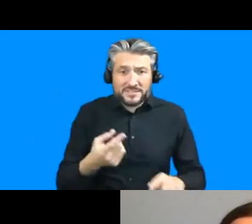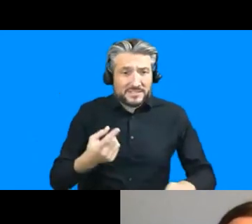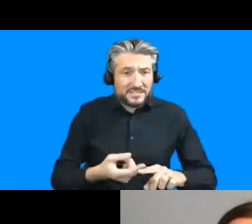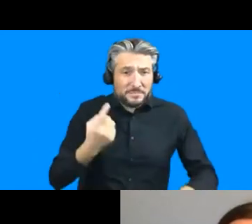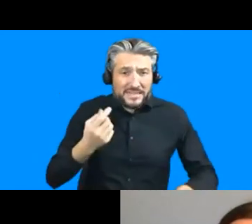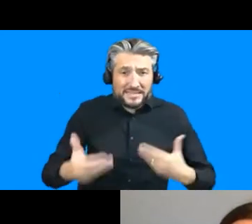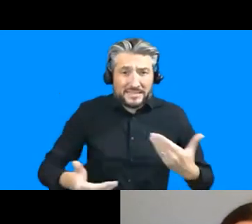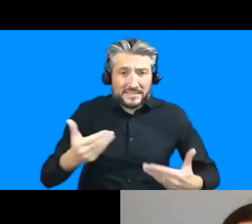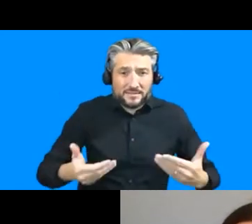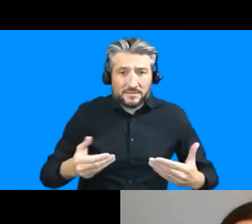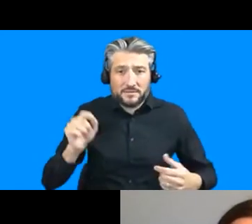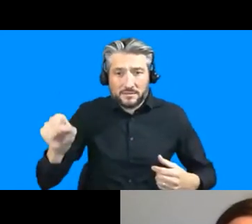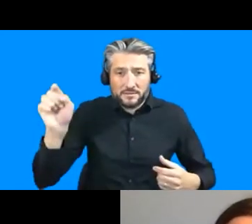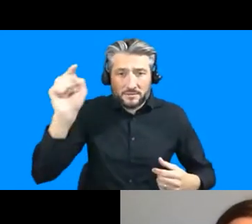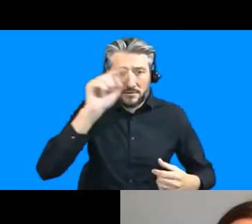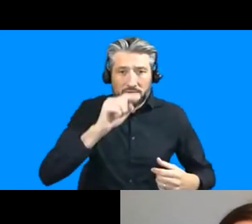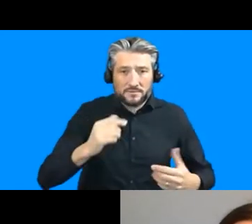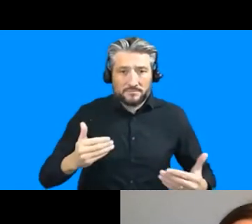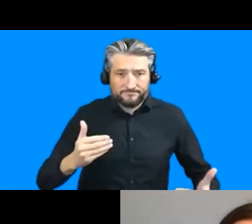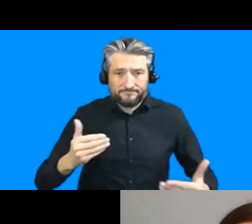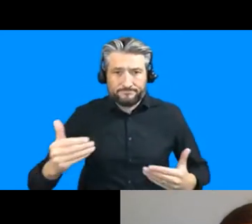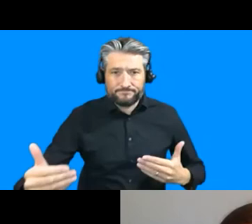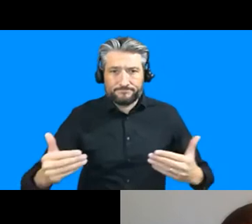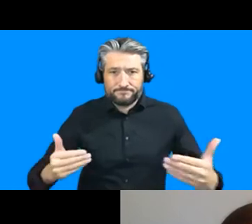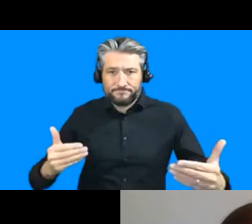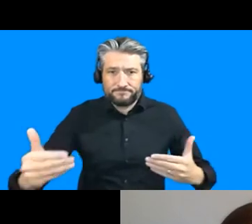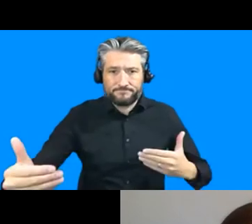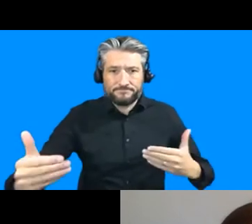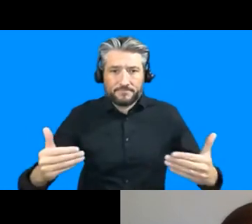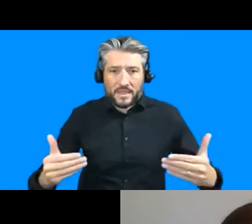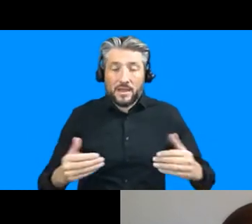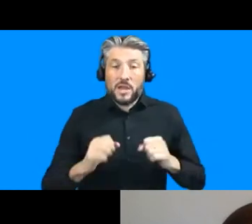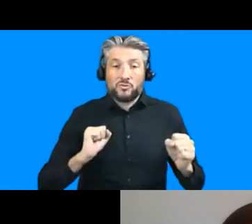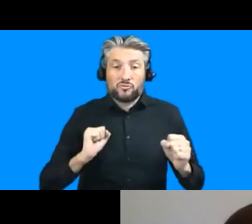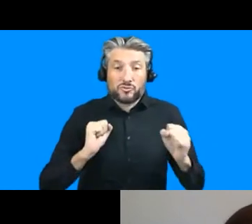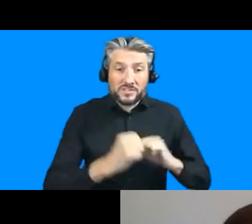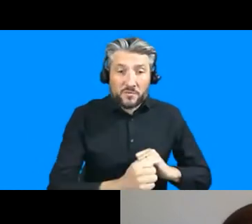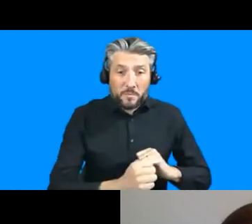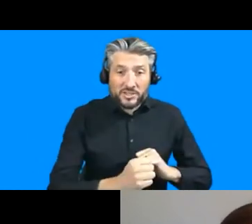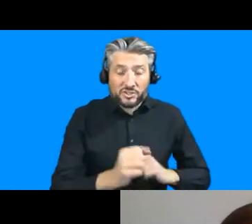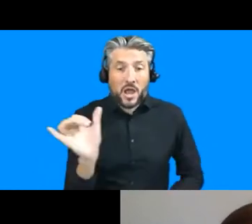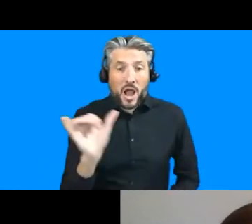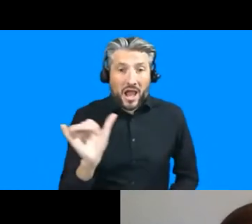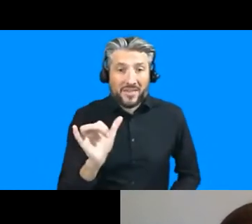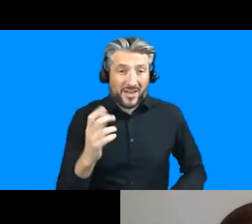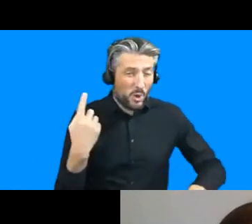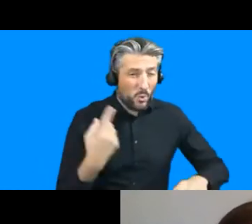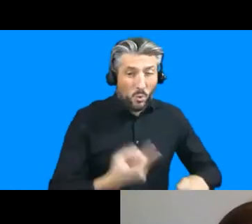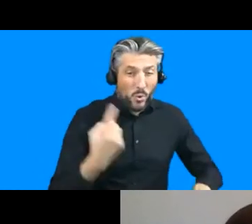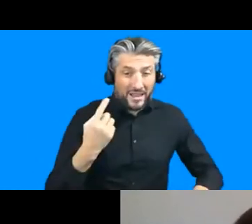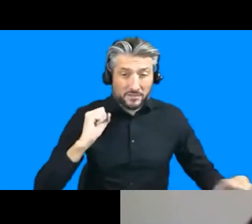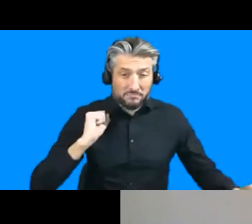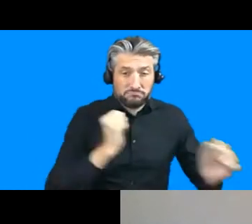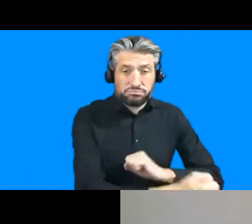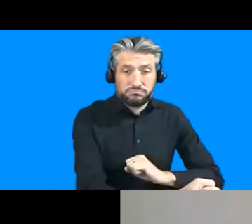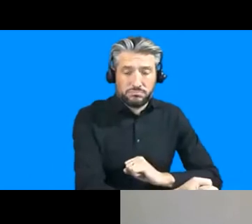simplistic point but transformation tends to happen either super rapid or very slowly and if you don't align our pace